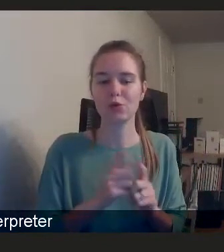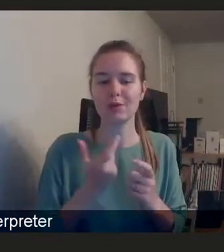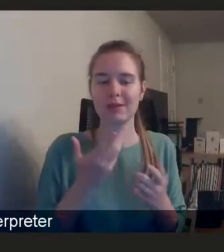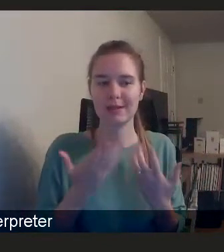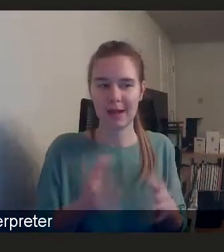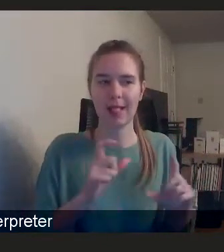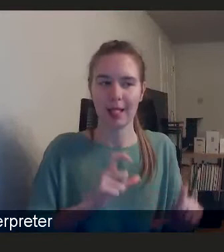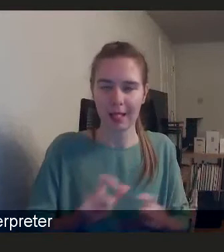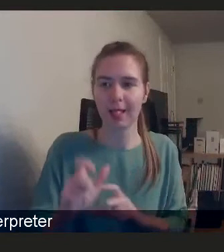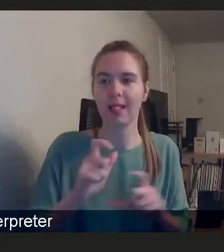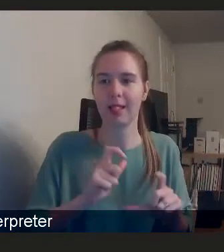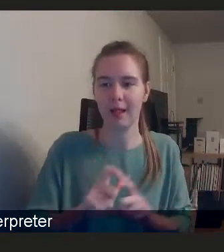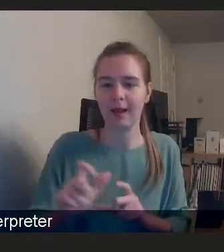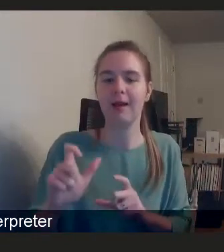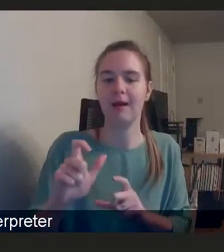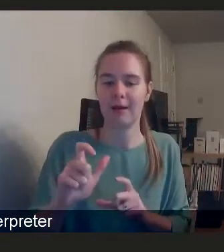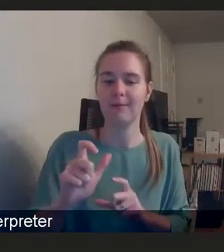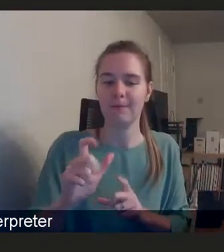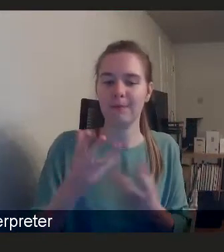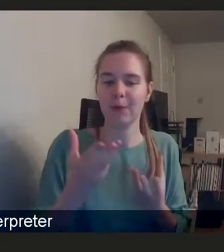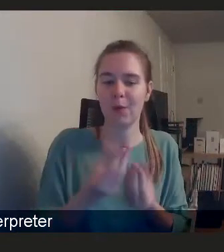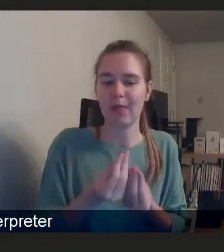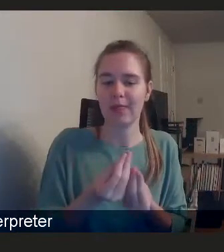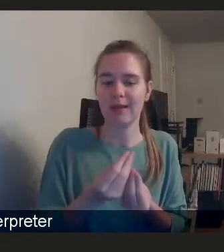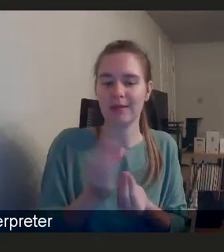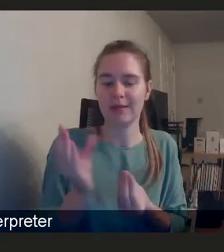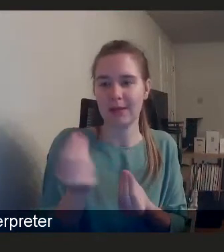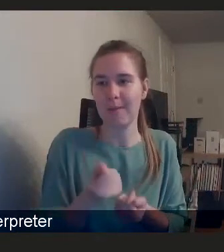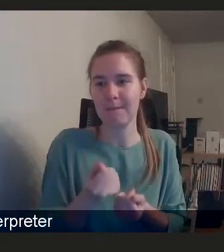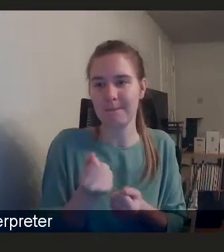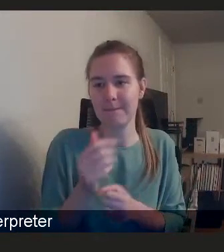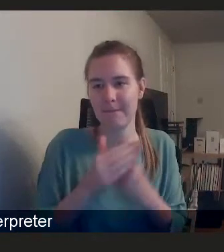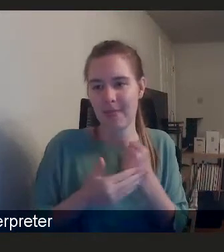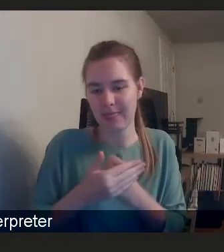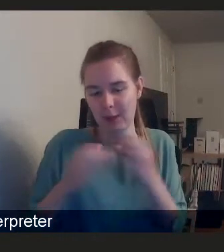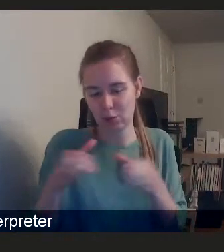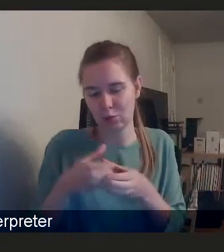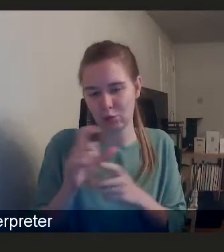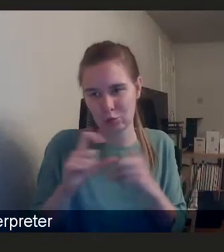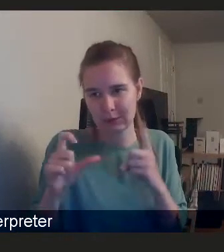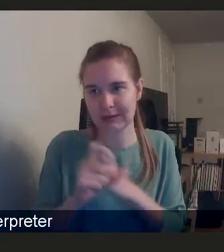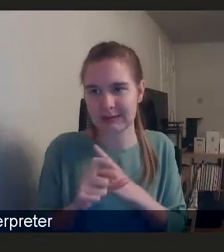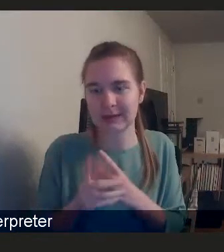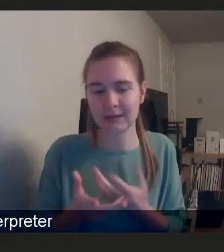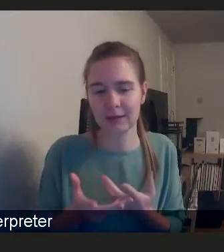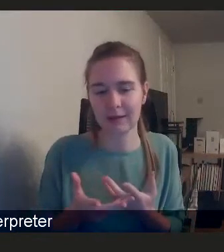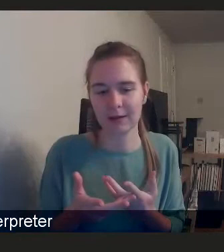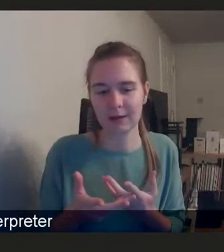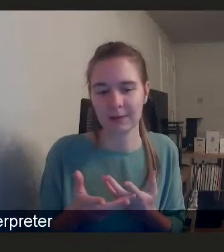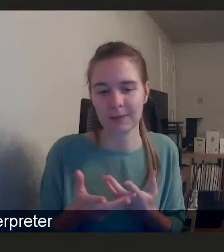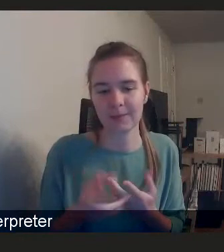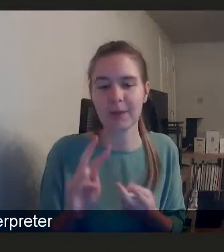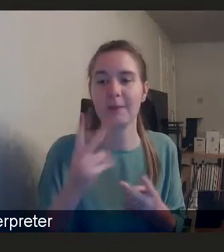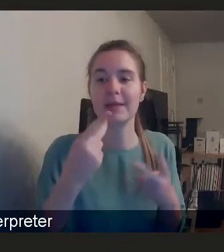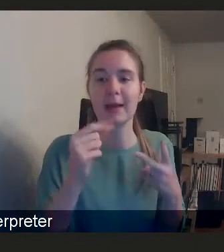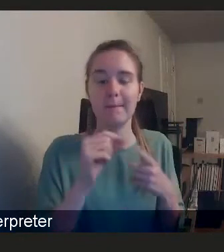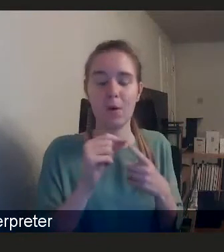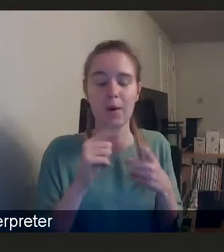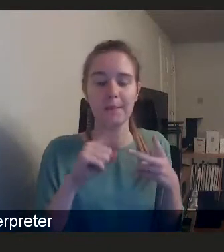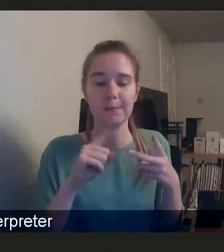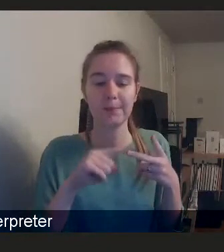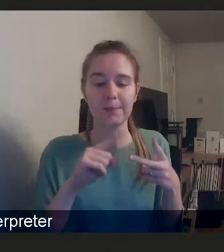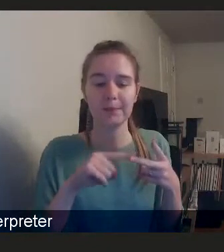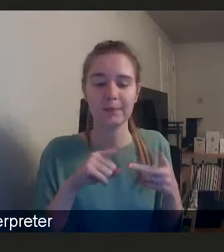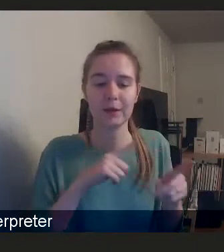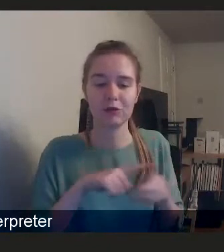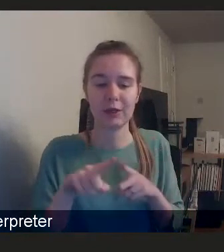with that, with some, not all ethnic minority communities. And the second point there was just around kind of tackling some of